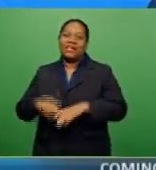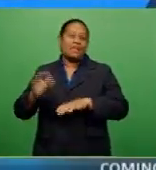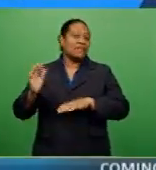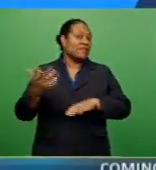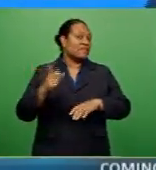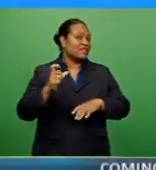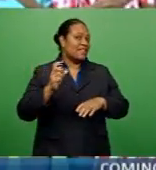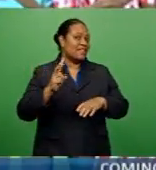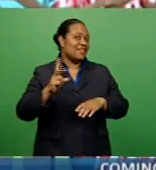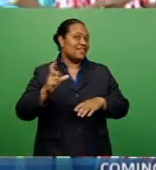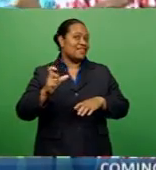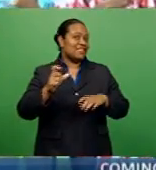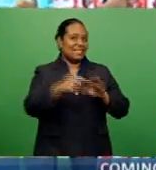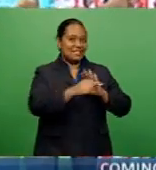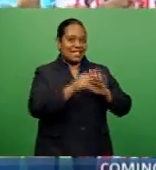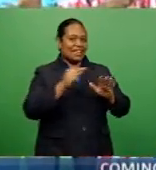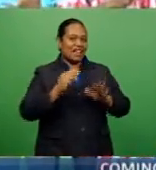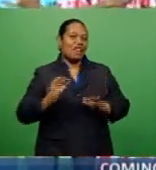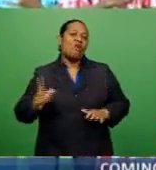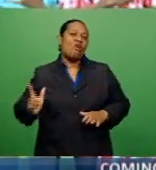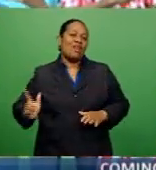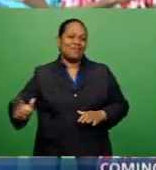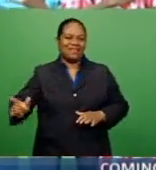CBC title for Lombasa.